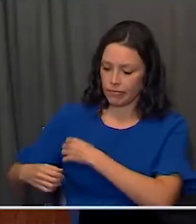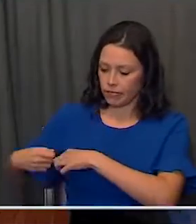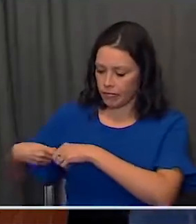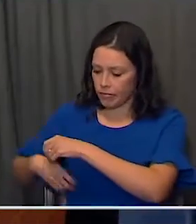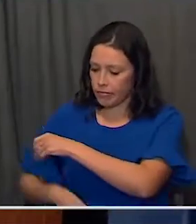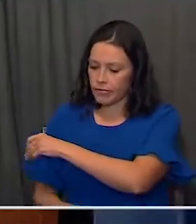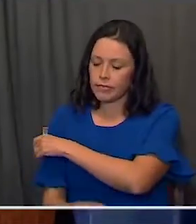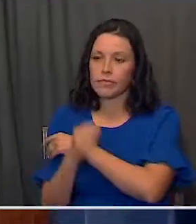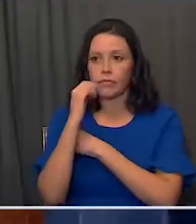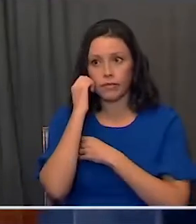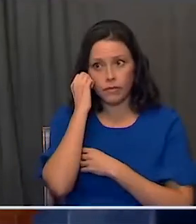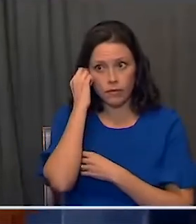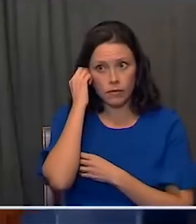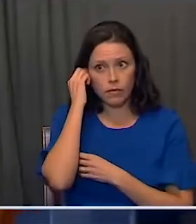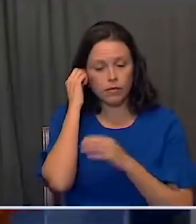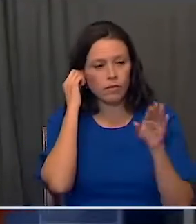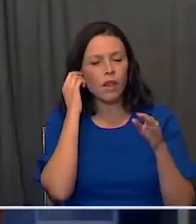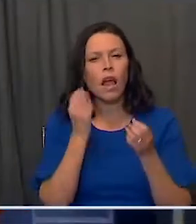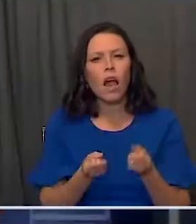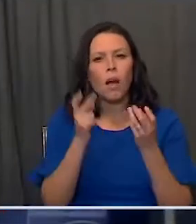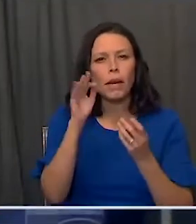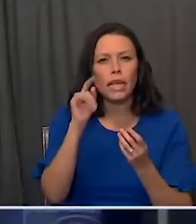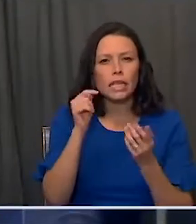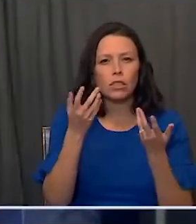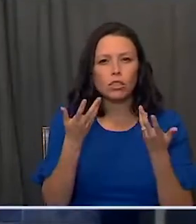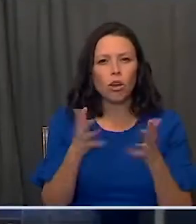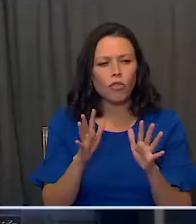General, how many kits have already been?